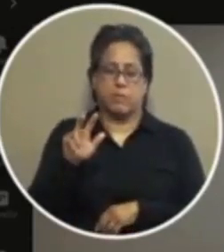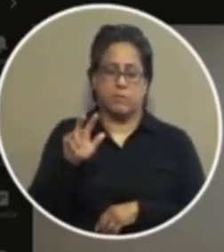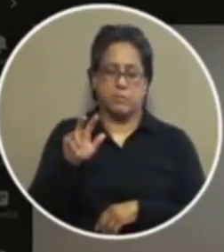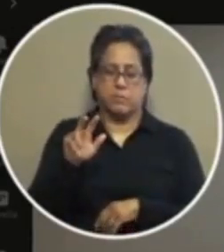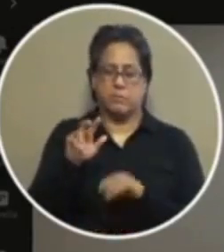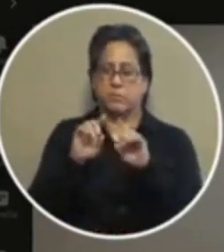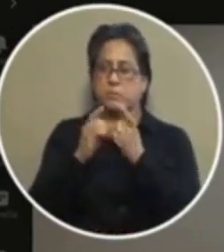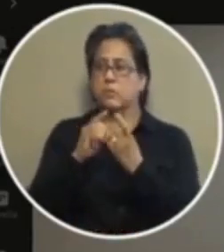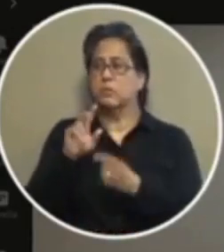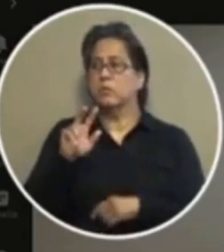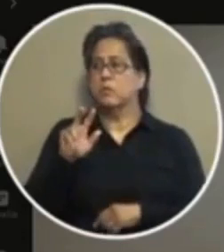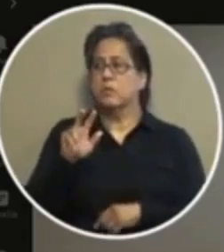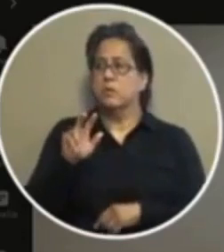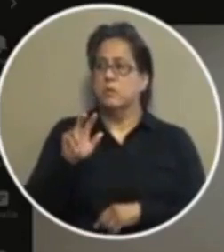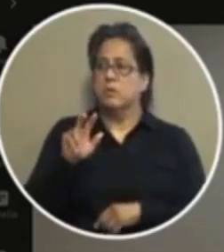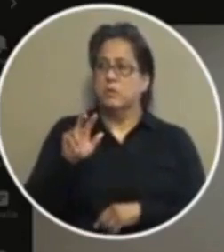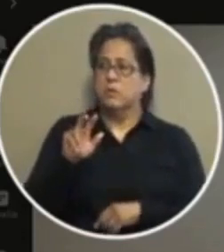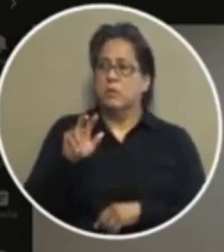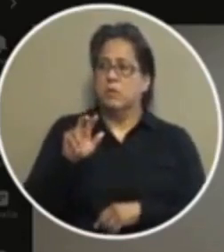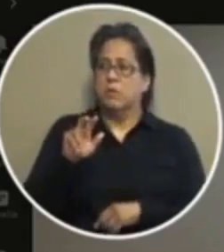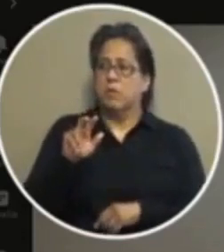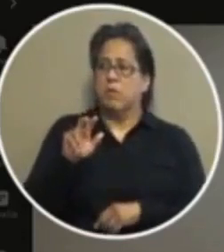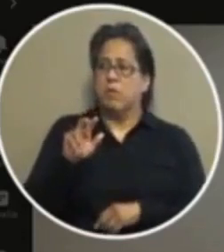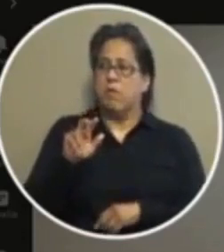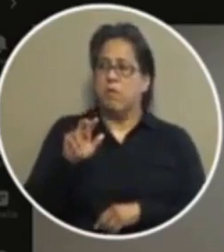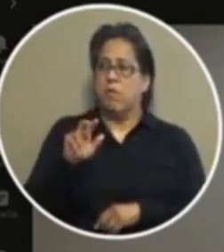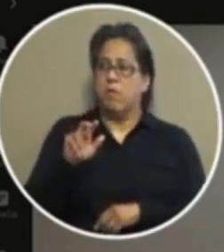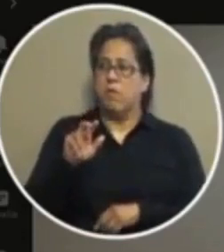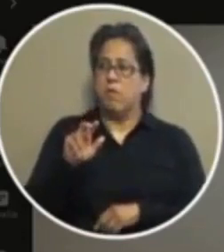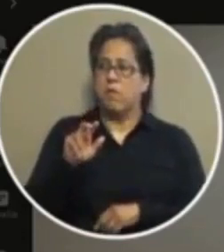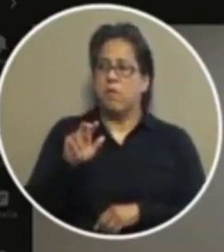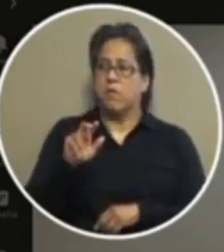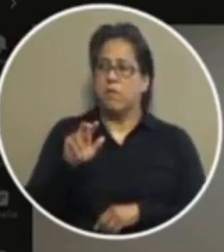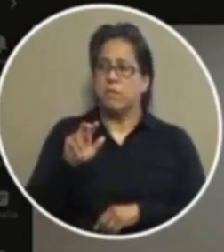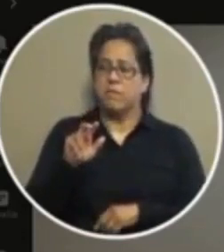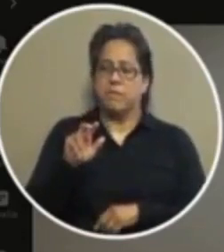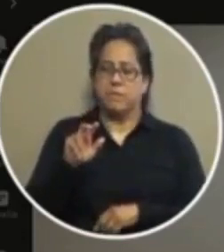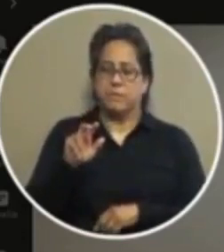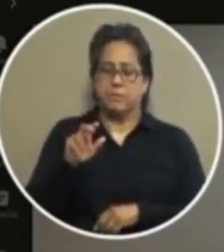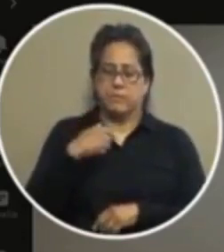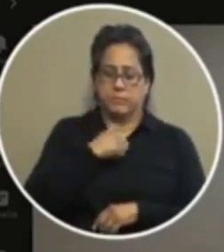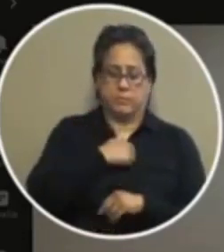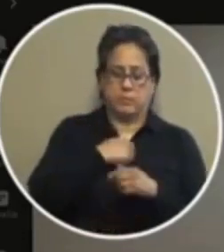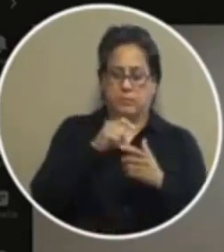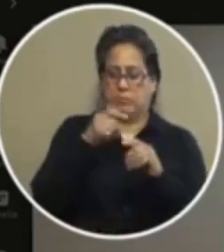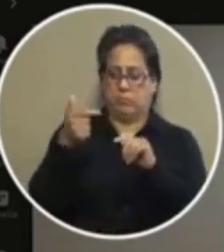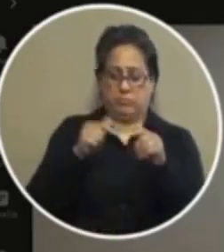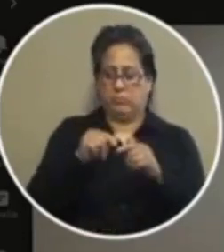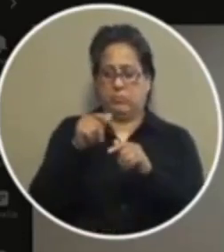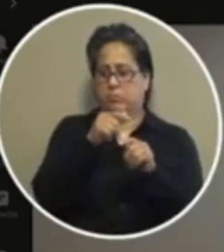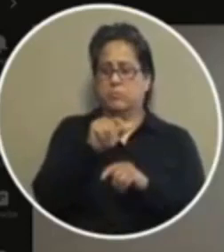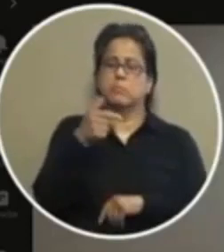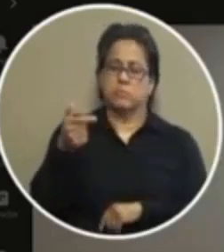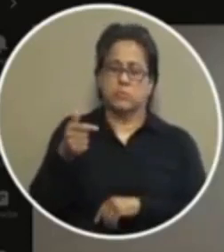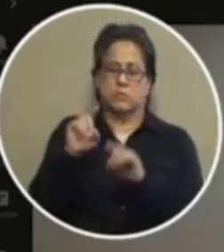oh i'm sorry i thought you said okay well i we got out of sync i apologize it is representative hernandez